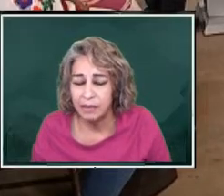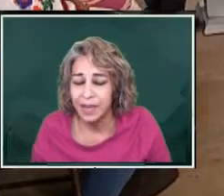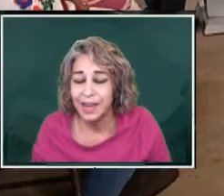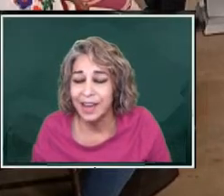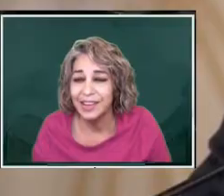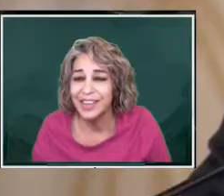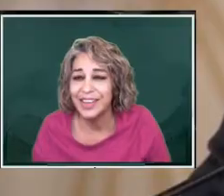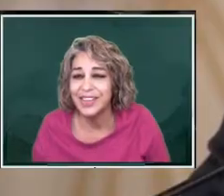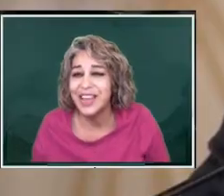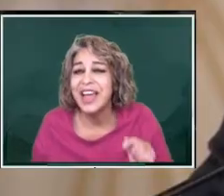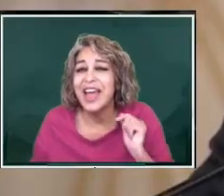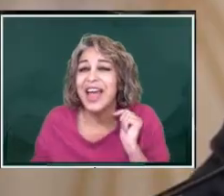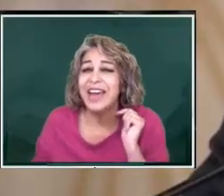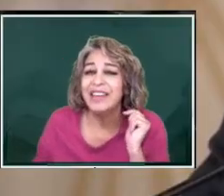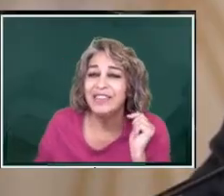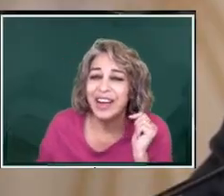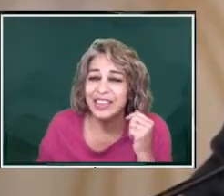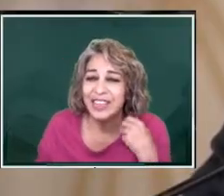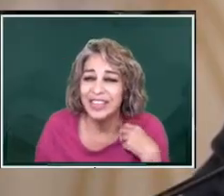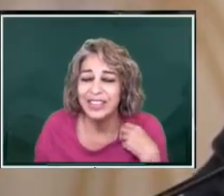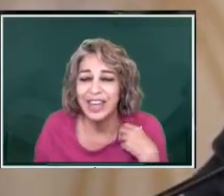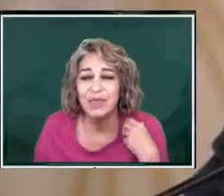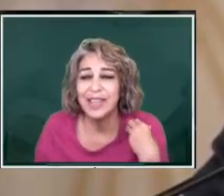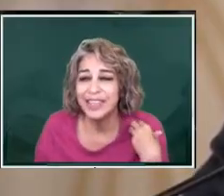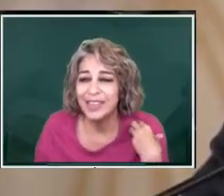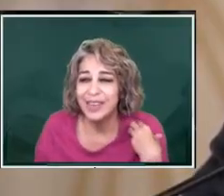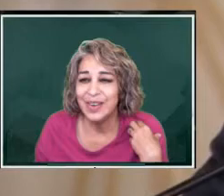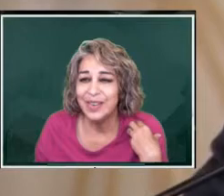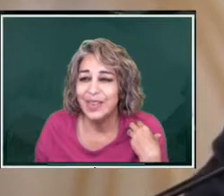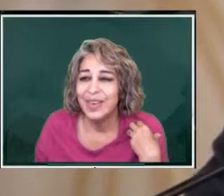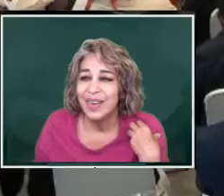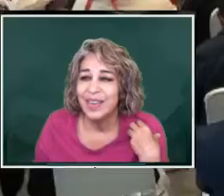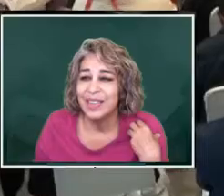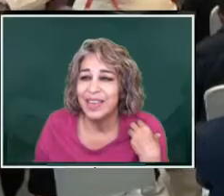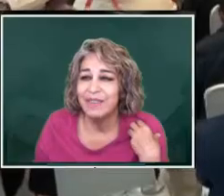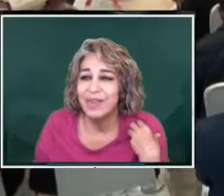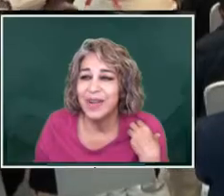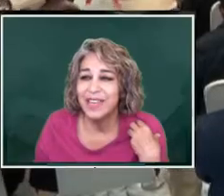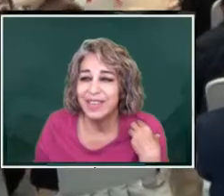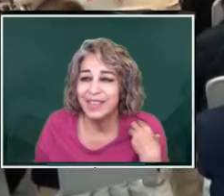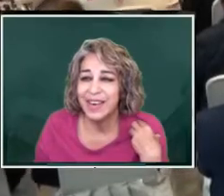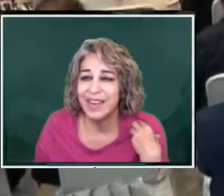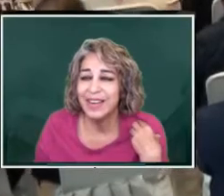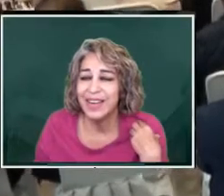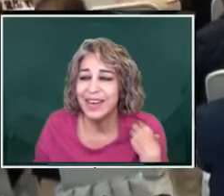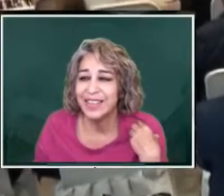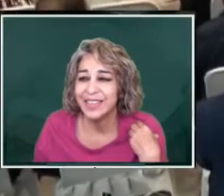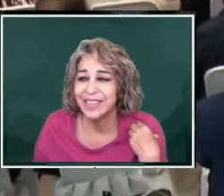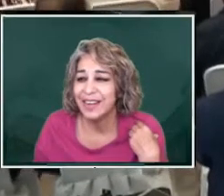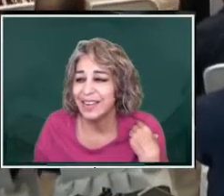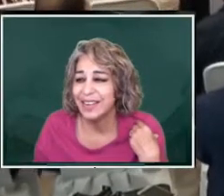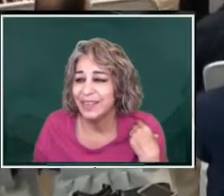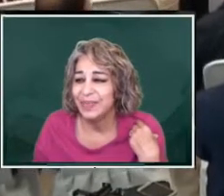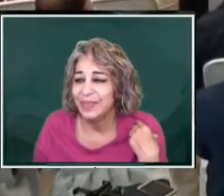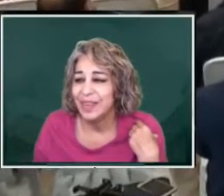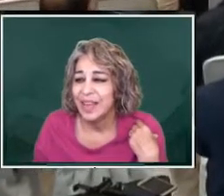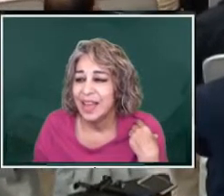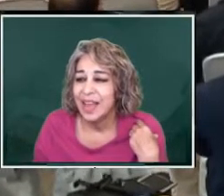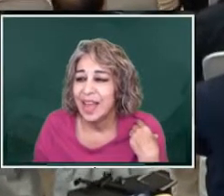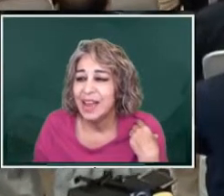of the country and if on Tuesday we'll let you know the information regarding National Guard